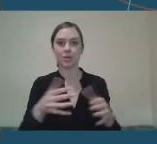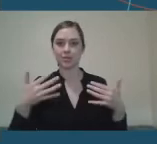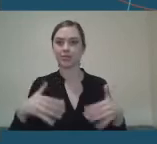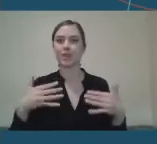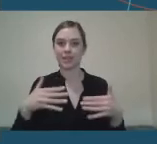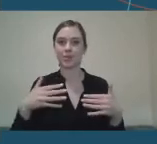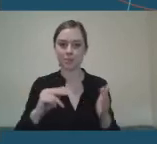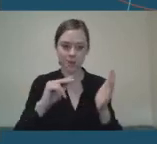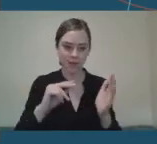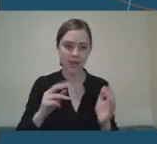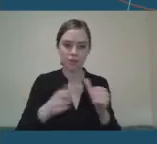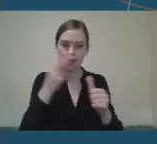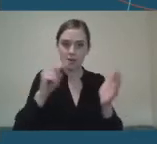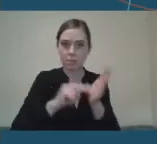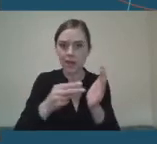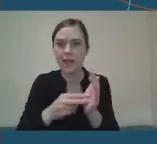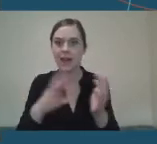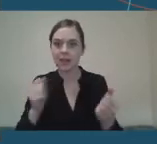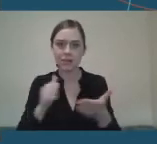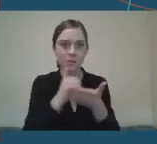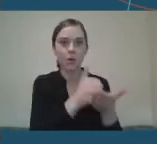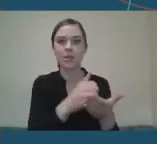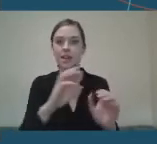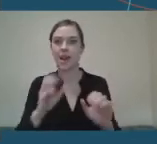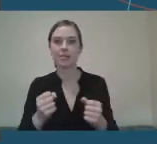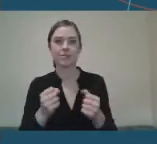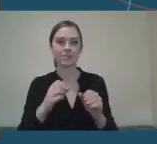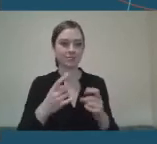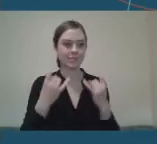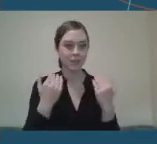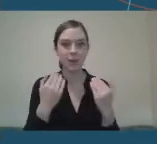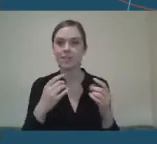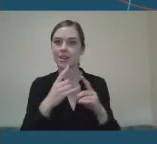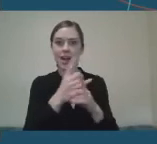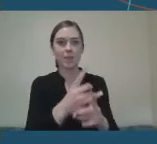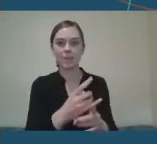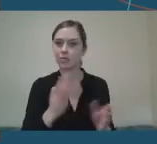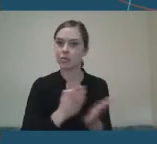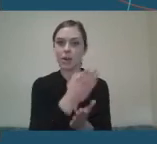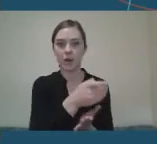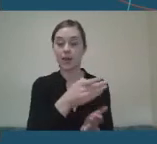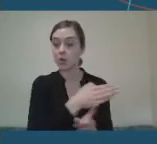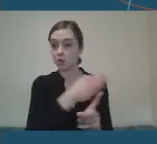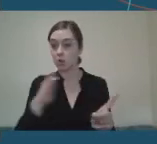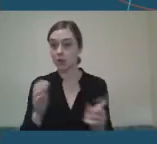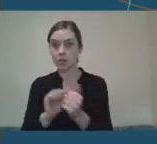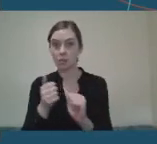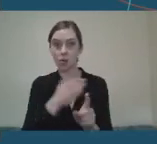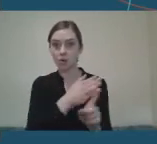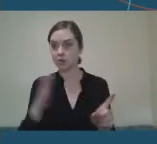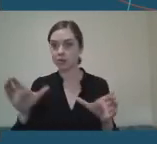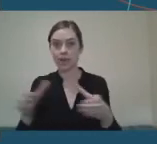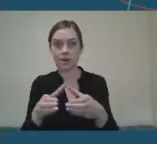and ensure that the supports were there. And actually across the board and across the sports industry, there was huge support.